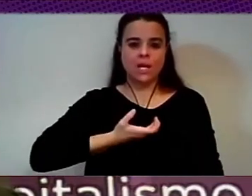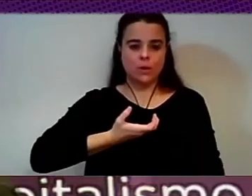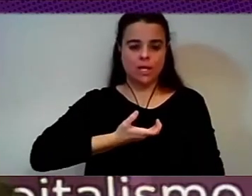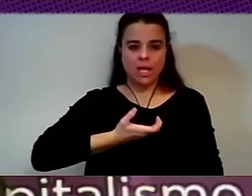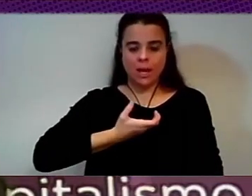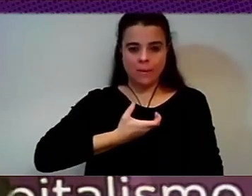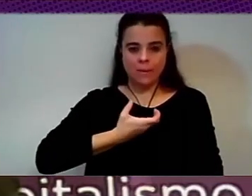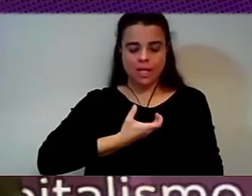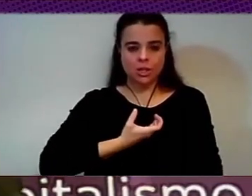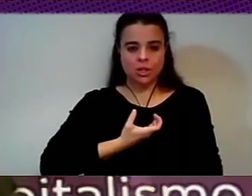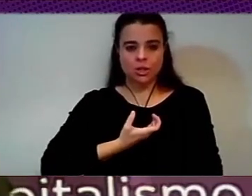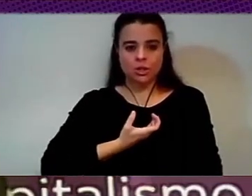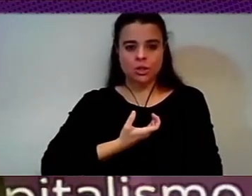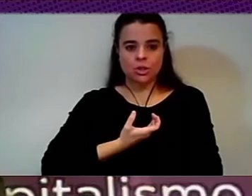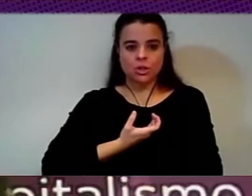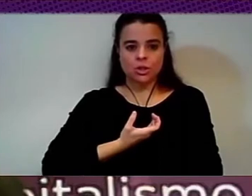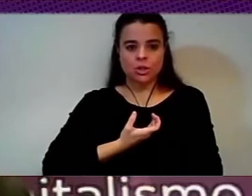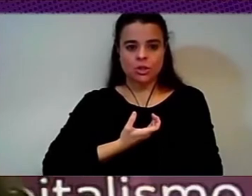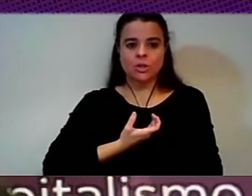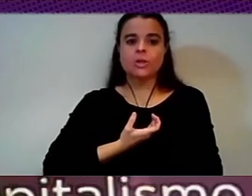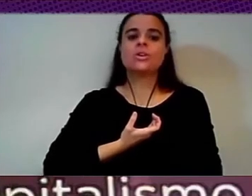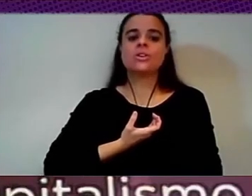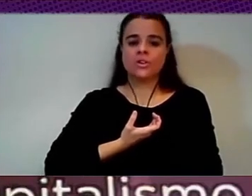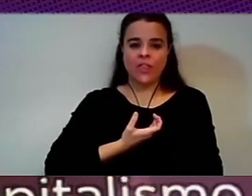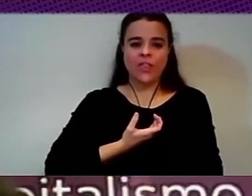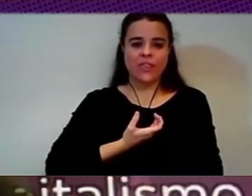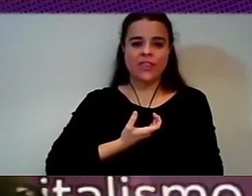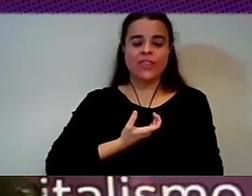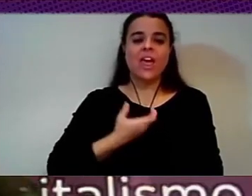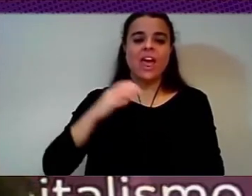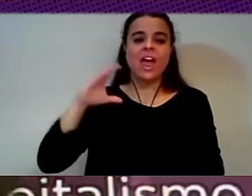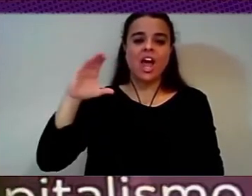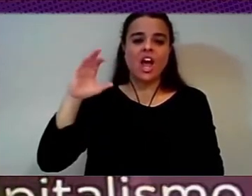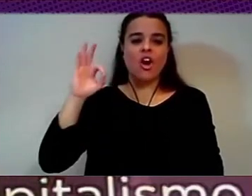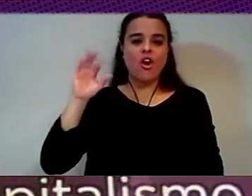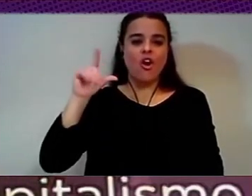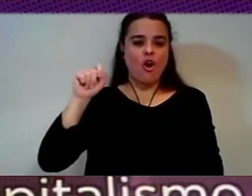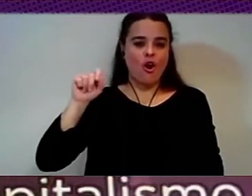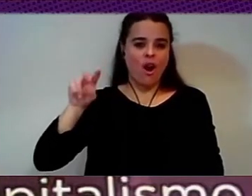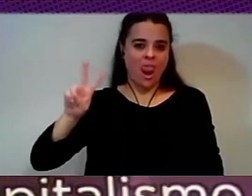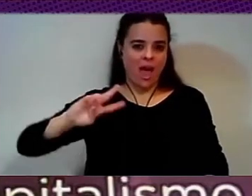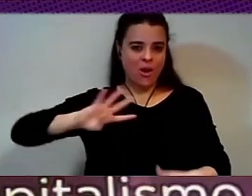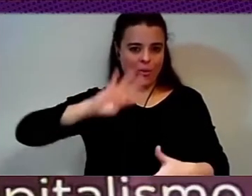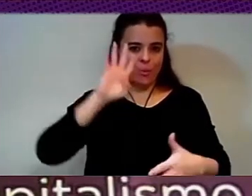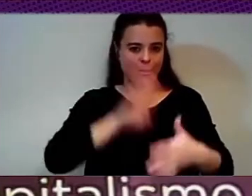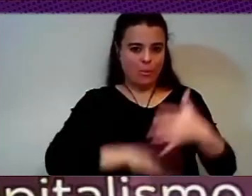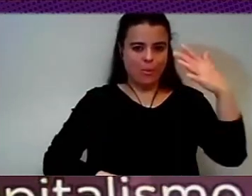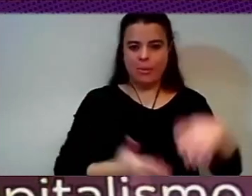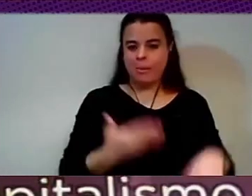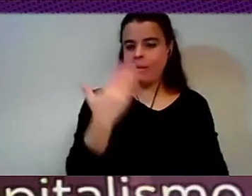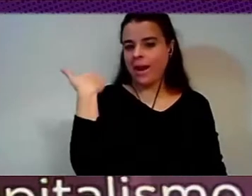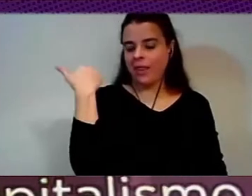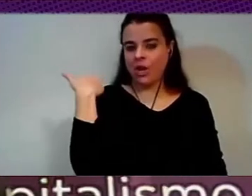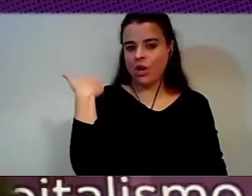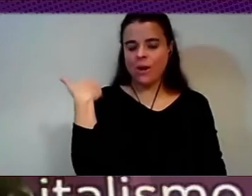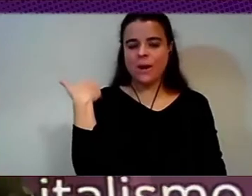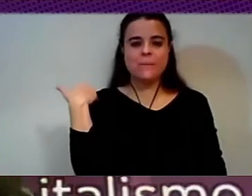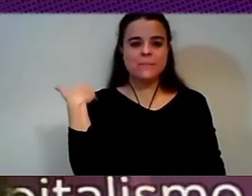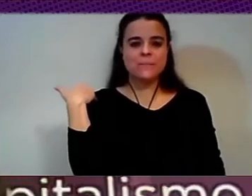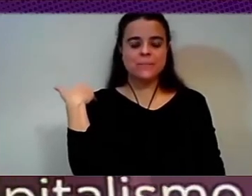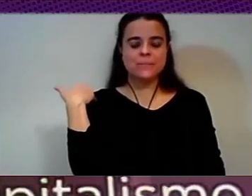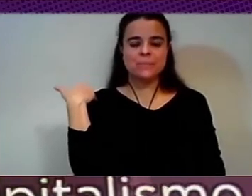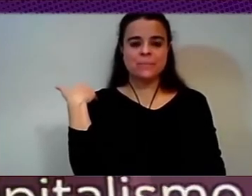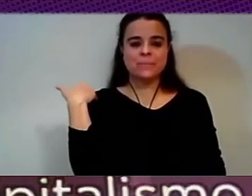sovereignty in Barcelona, they moved from a smart city to a rebel city. They introduced democracy